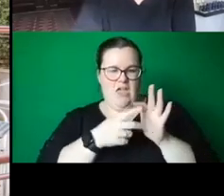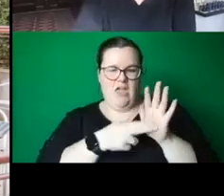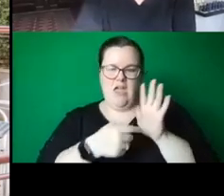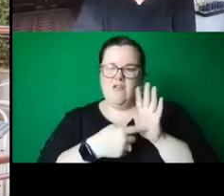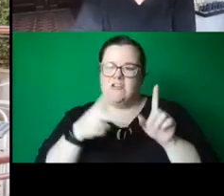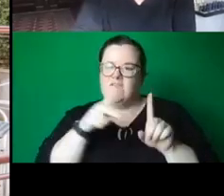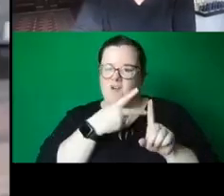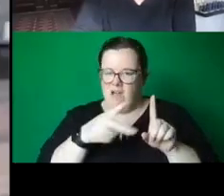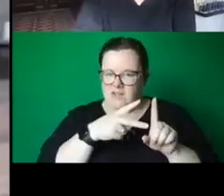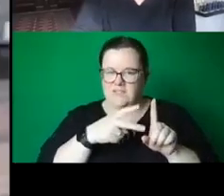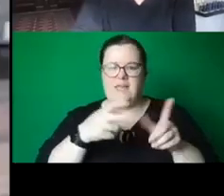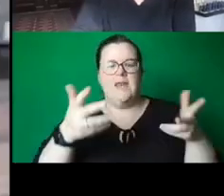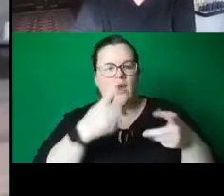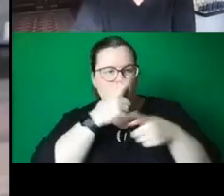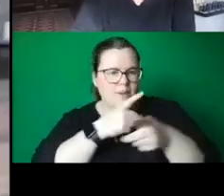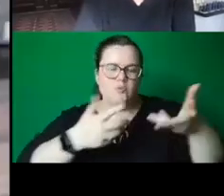discussions.